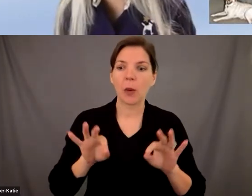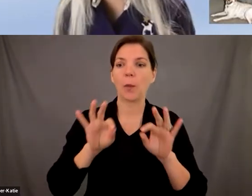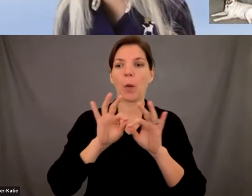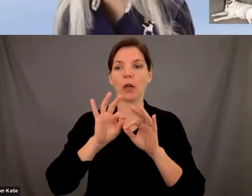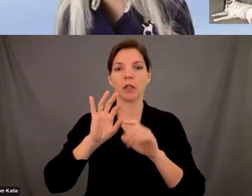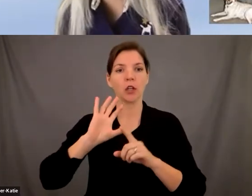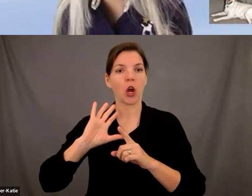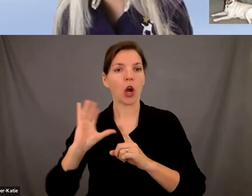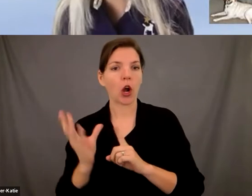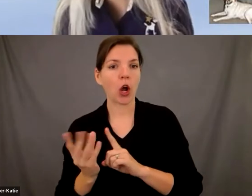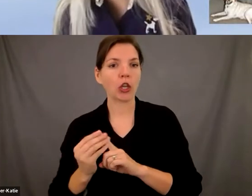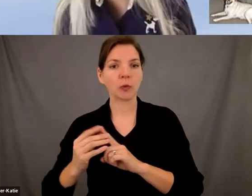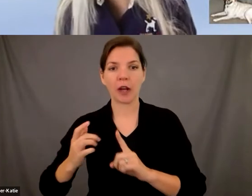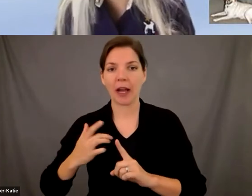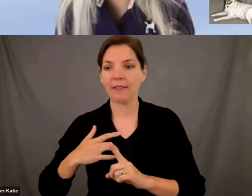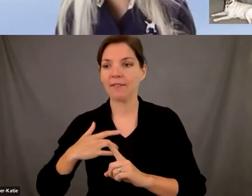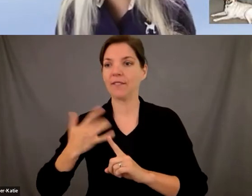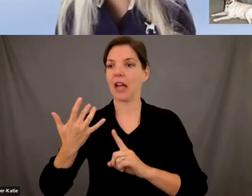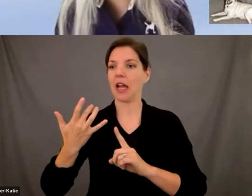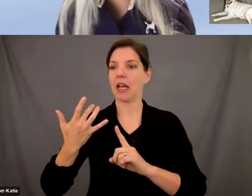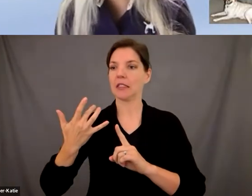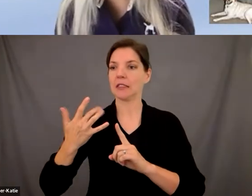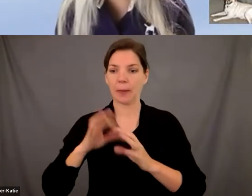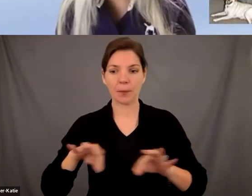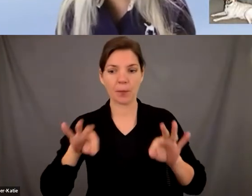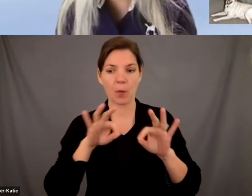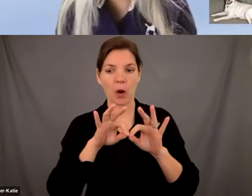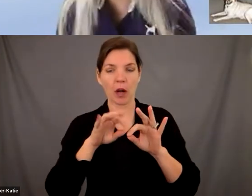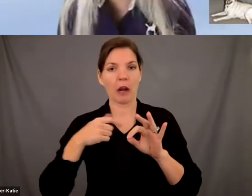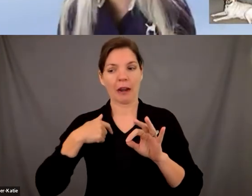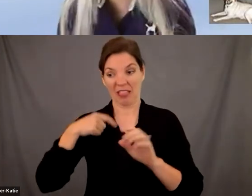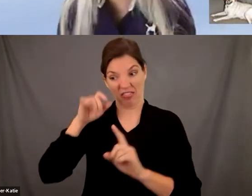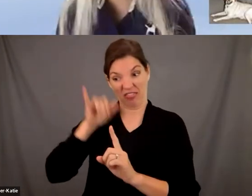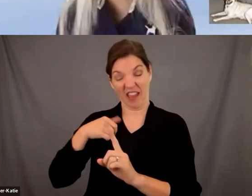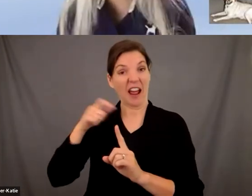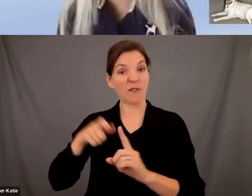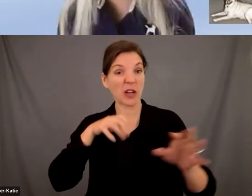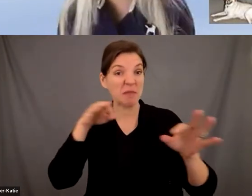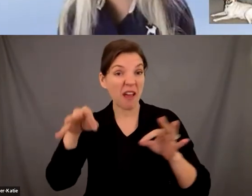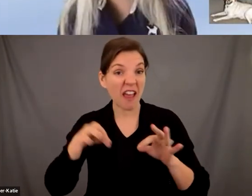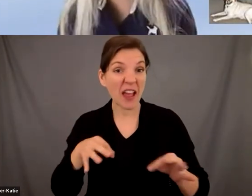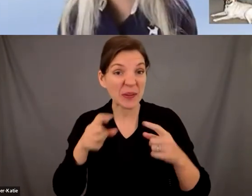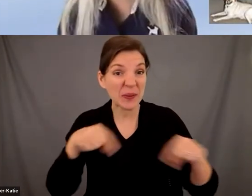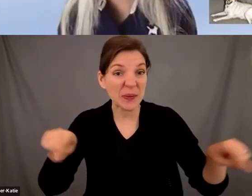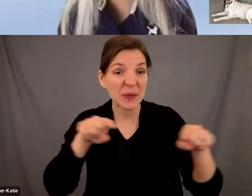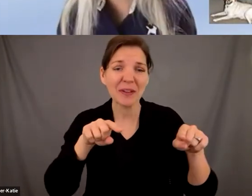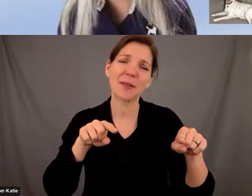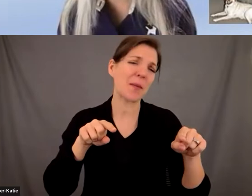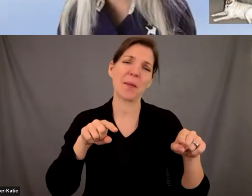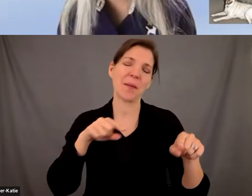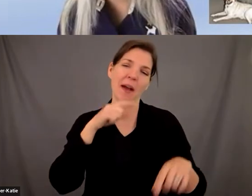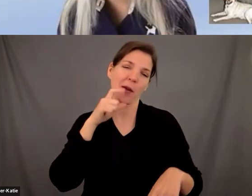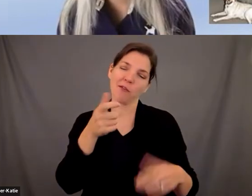uh are in our community and what they mean to those of us that they they allow us to